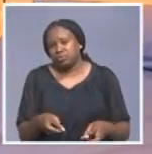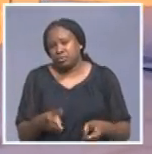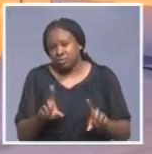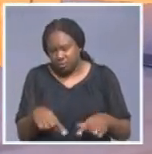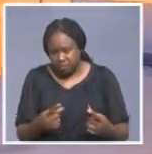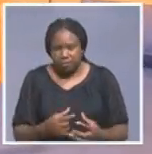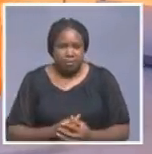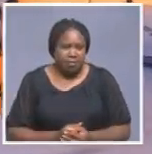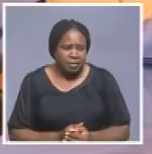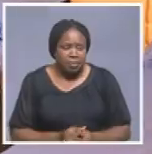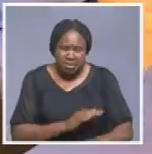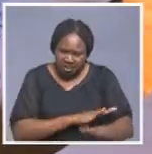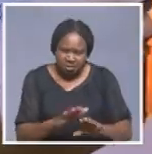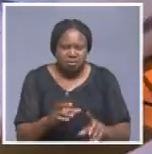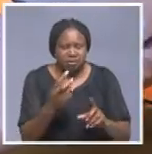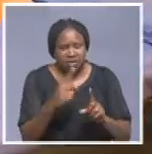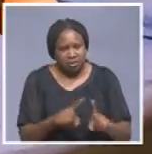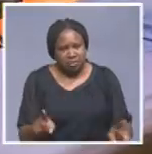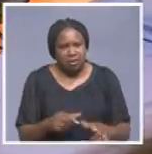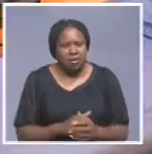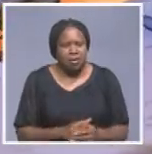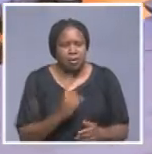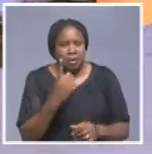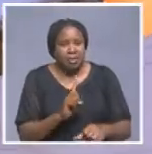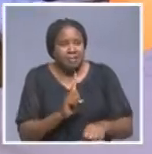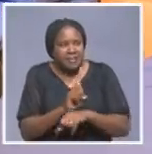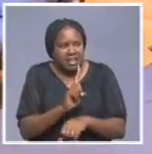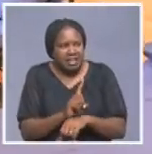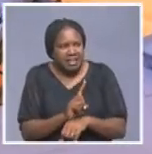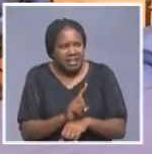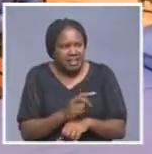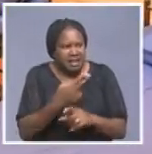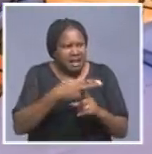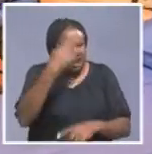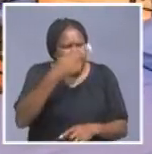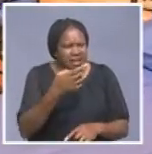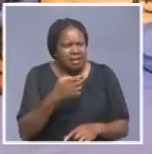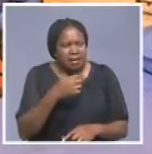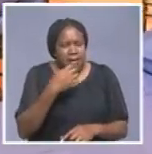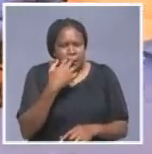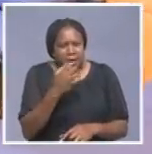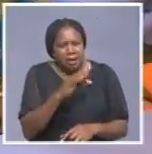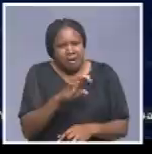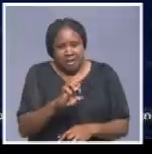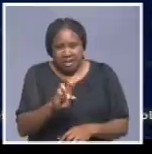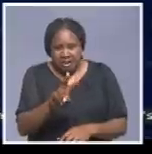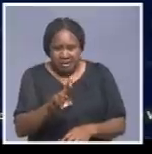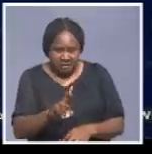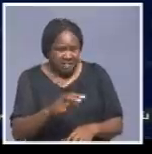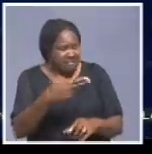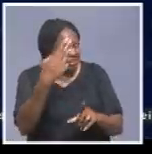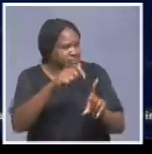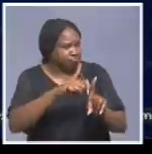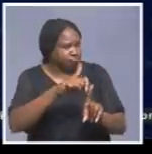Now, one of the first symptoms of coronavirus is high fever. And that is what the